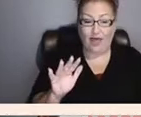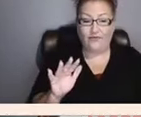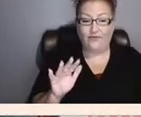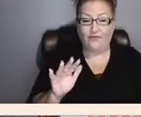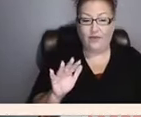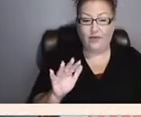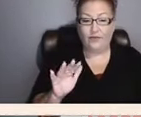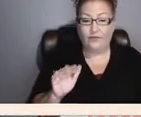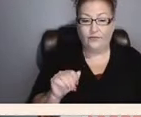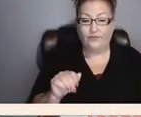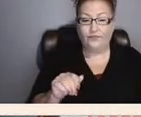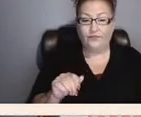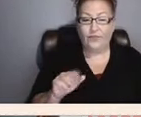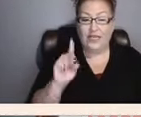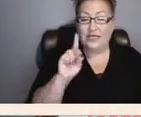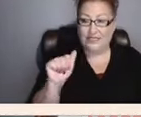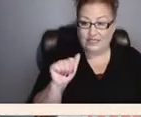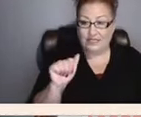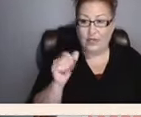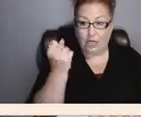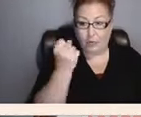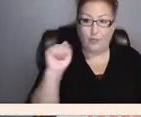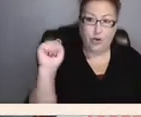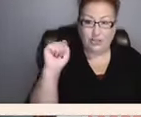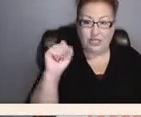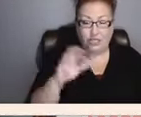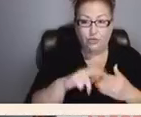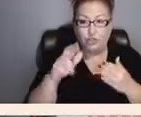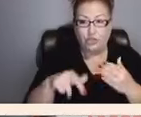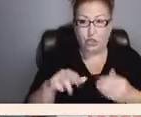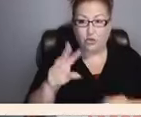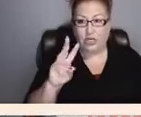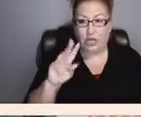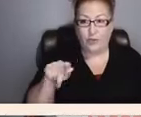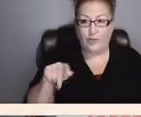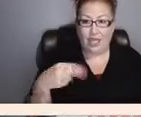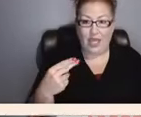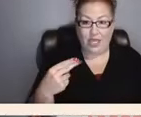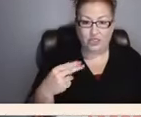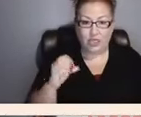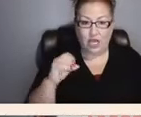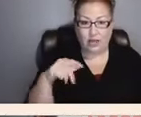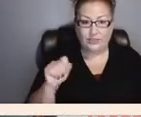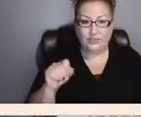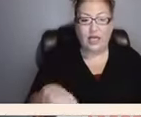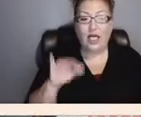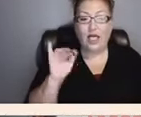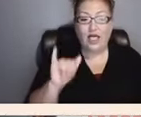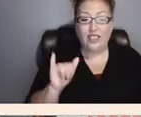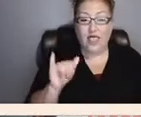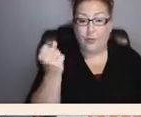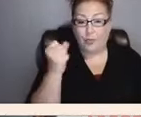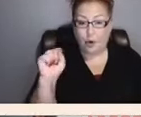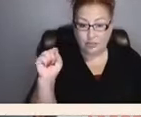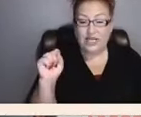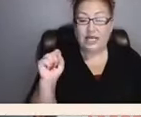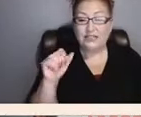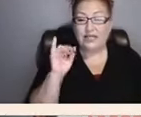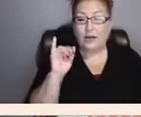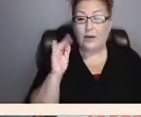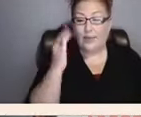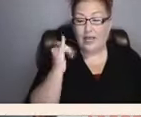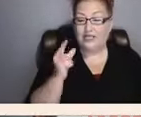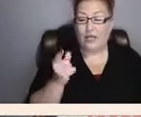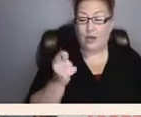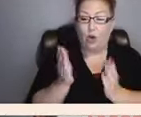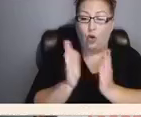disability protest results in WPA jobs. Now, in this protest, the fact that their requests of